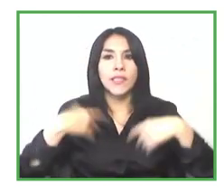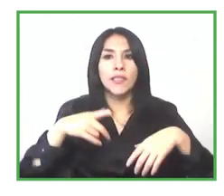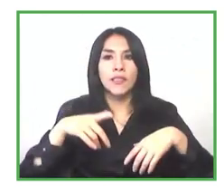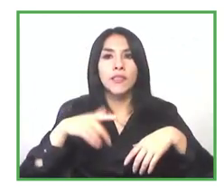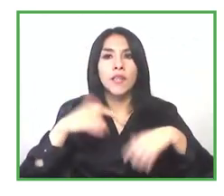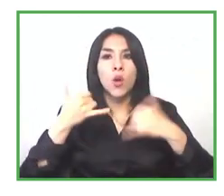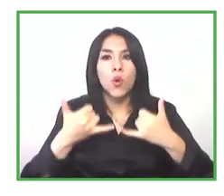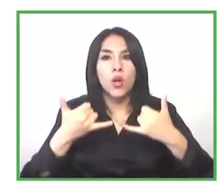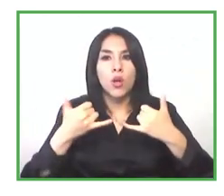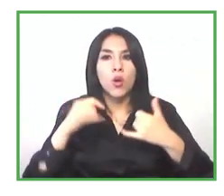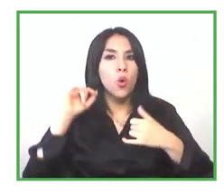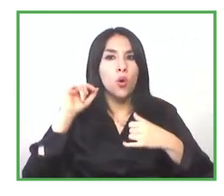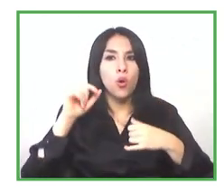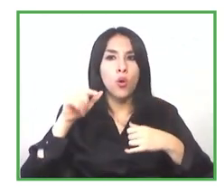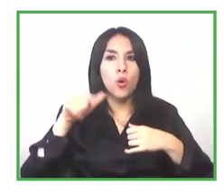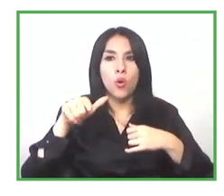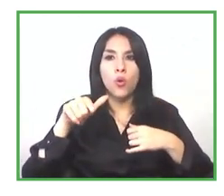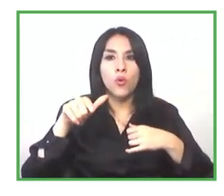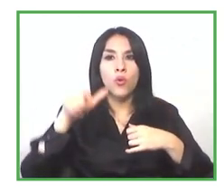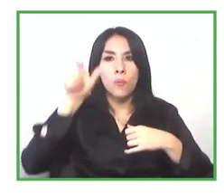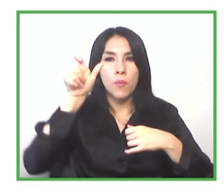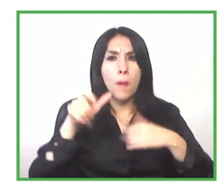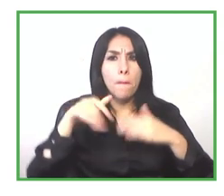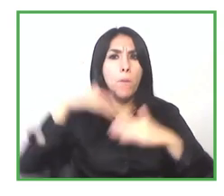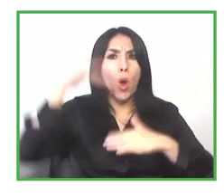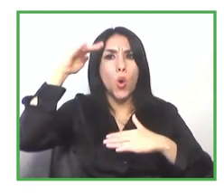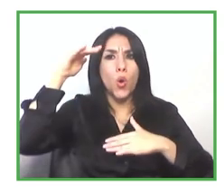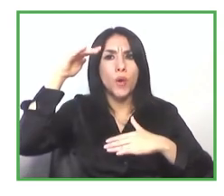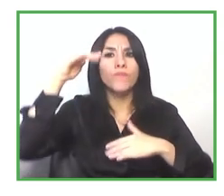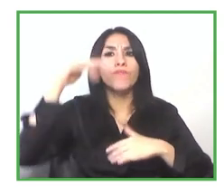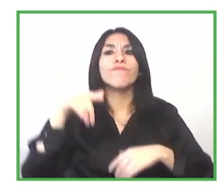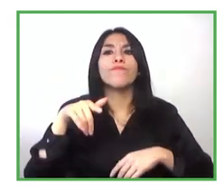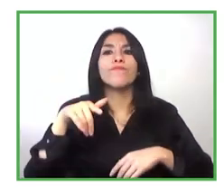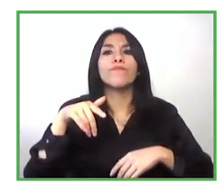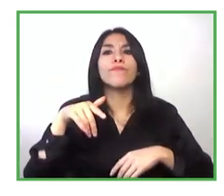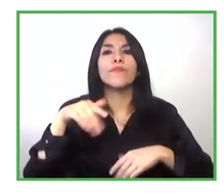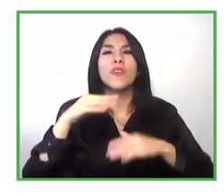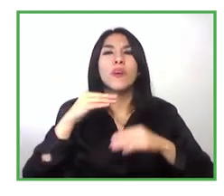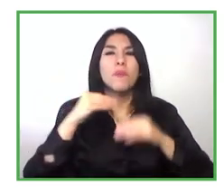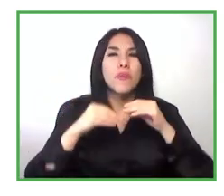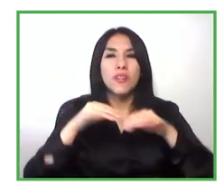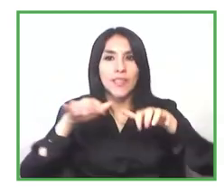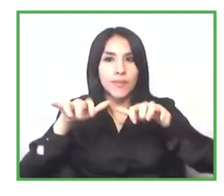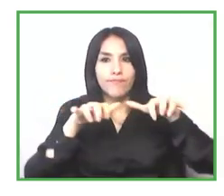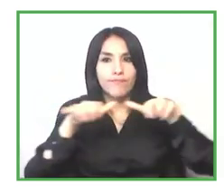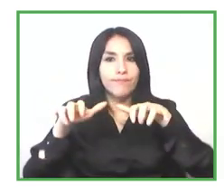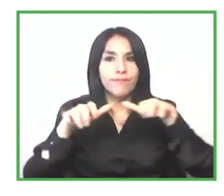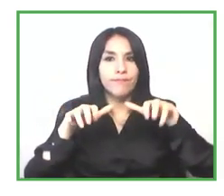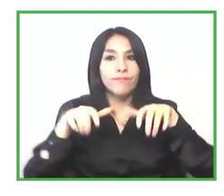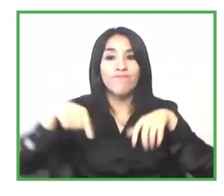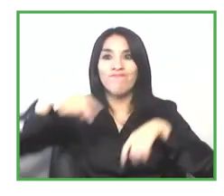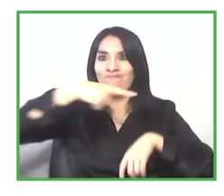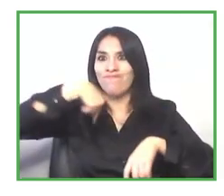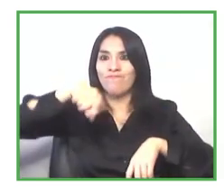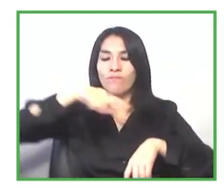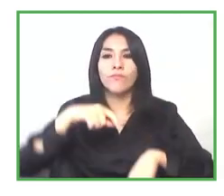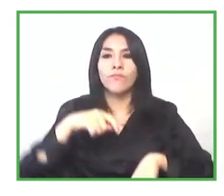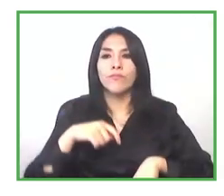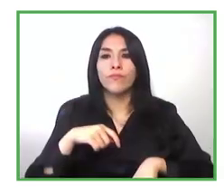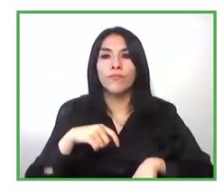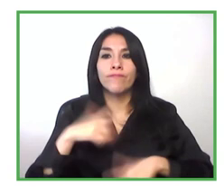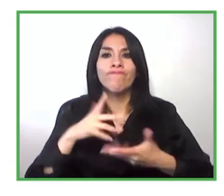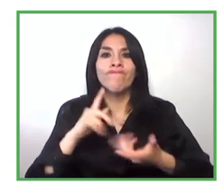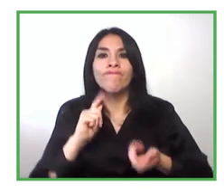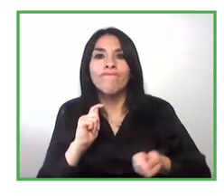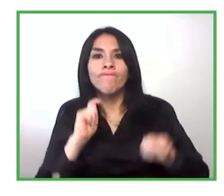all everyone who's benefiting has problems with digitalization and in order to transform